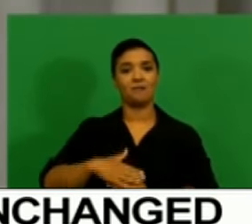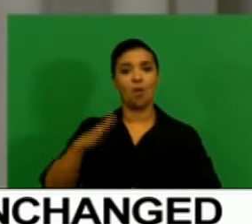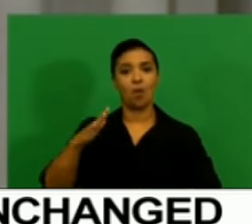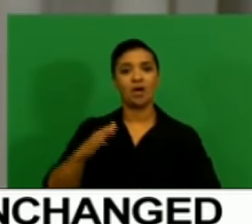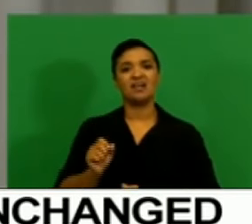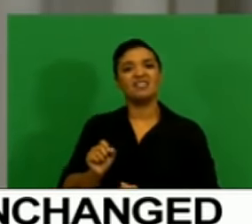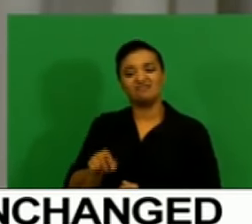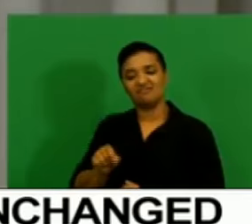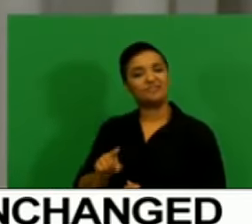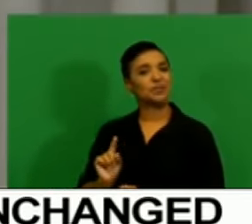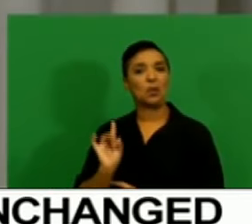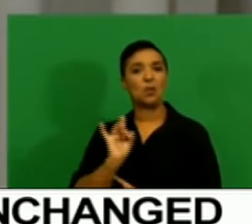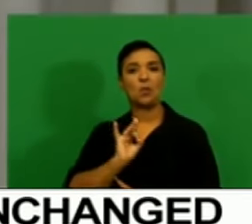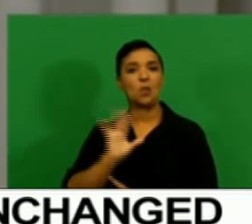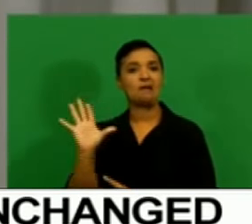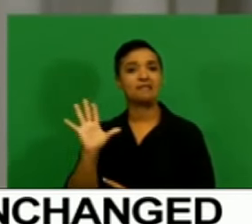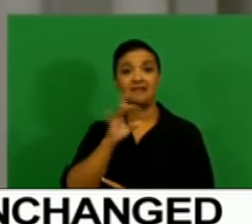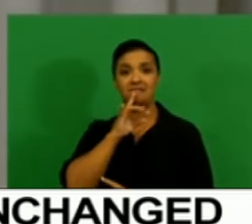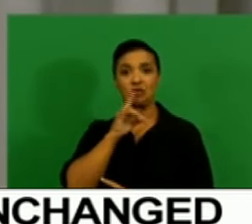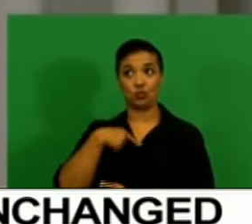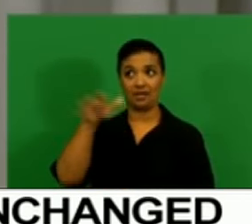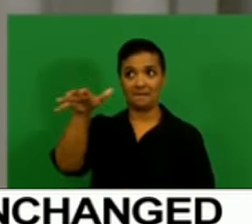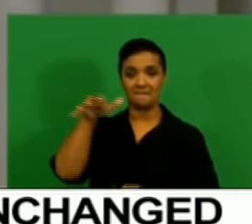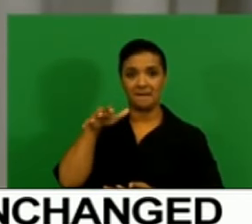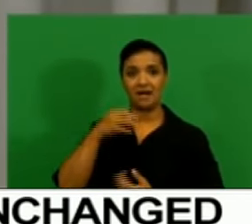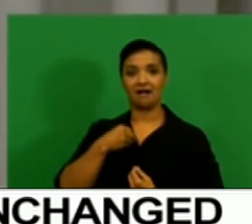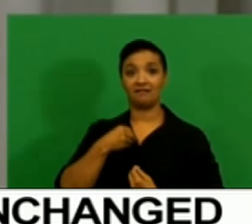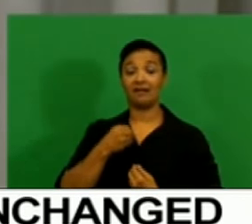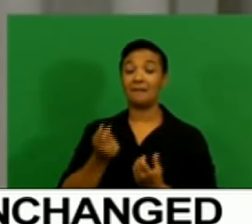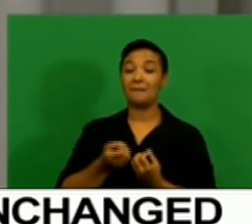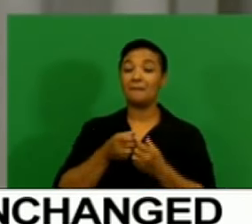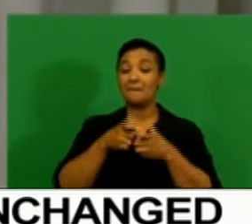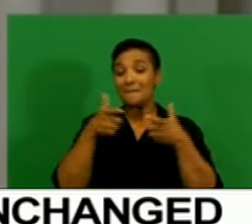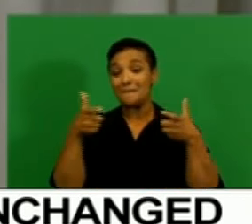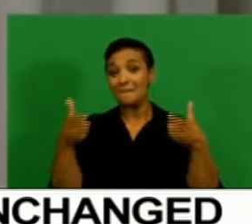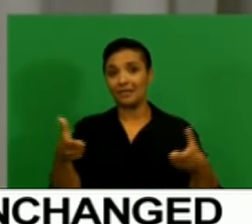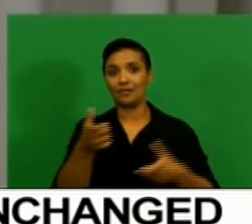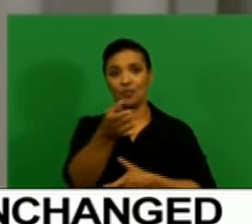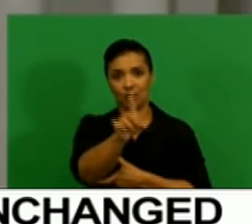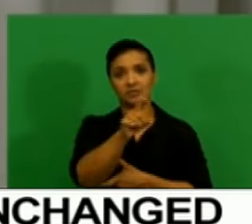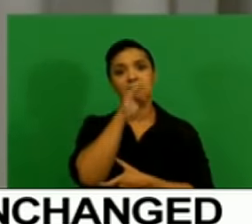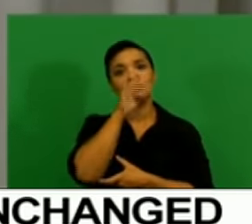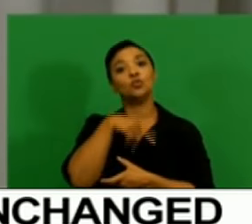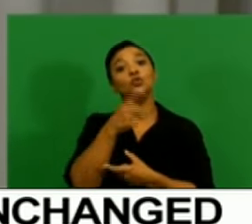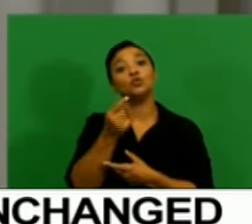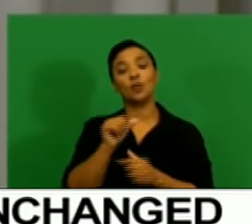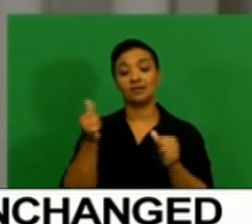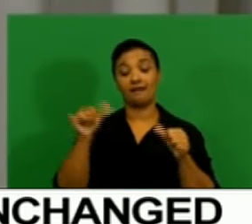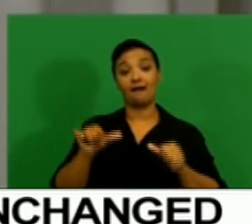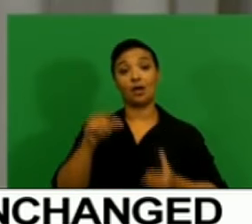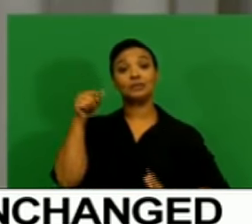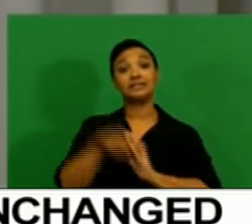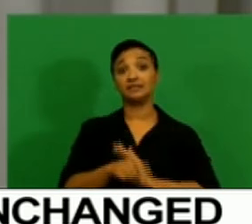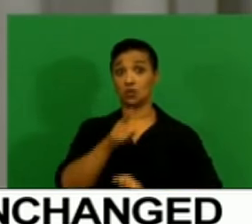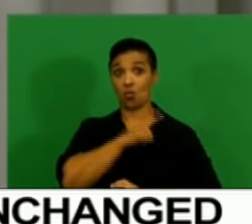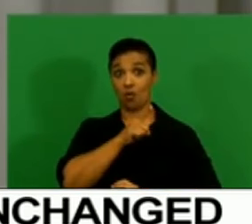risk mitigant. The big mitigant for South Africa with respect to the current account deficit is the fact